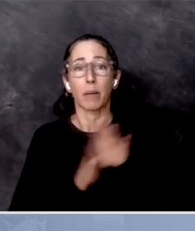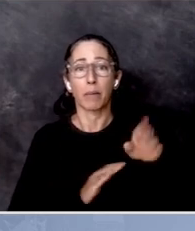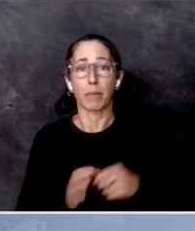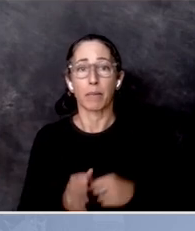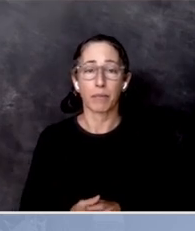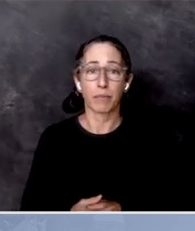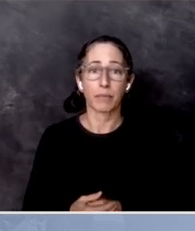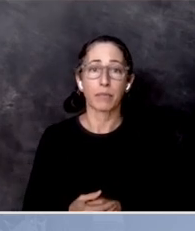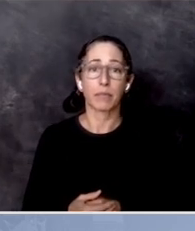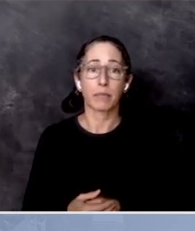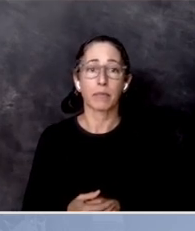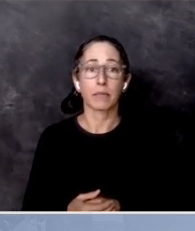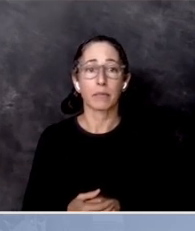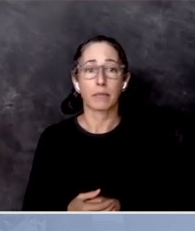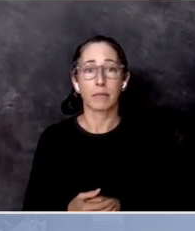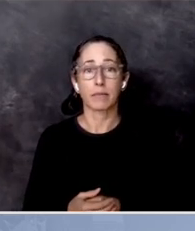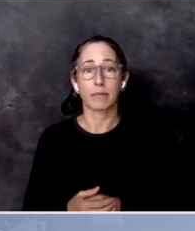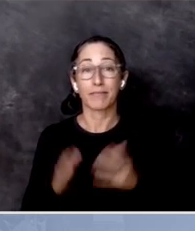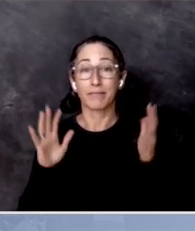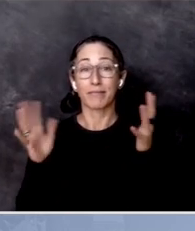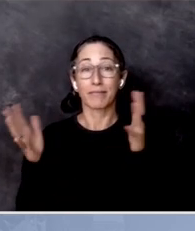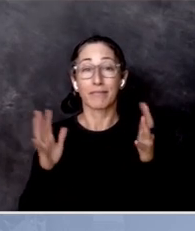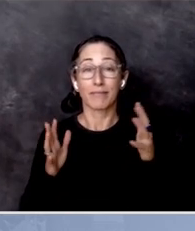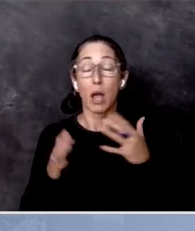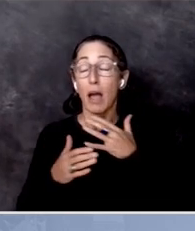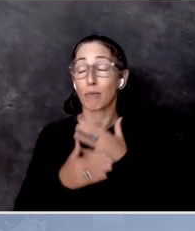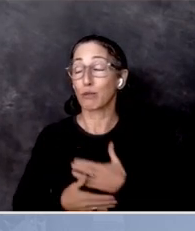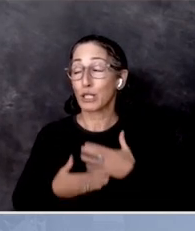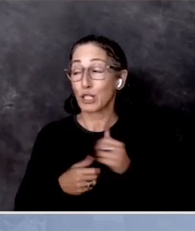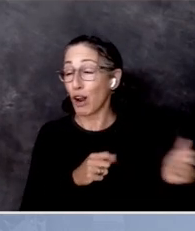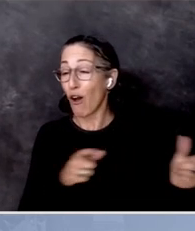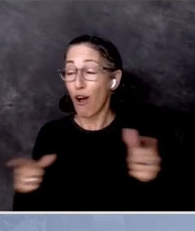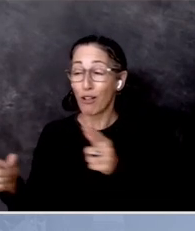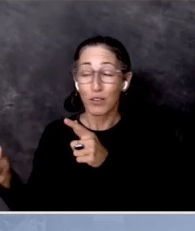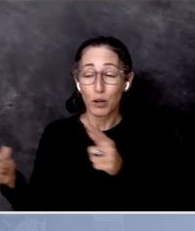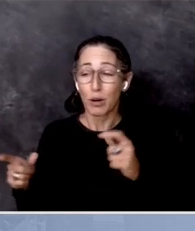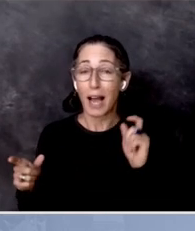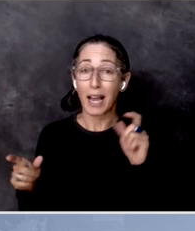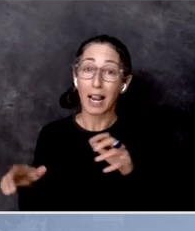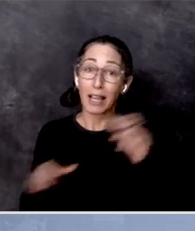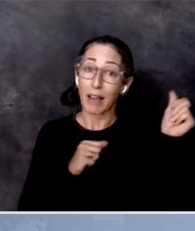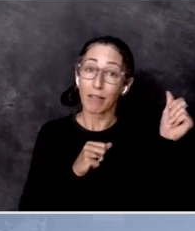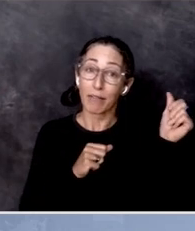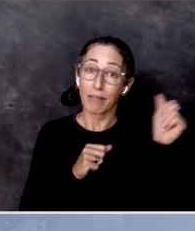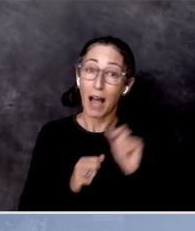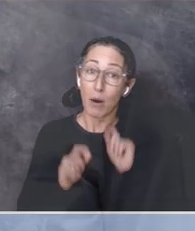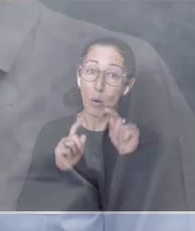Well, listen, I appreciate all you guys. I got to get out of here. I got to go do a rally.